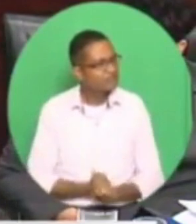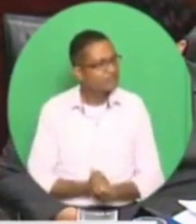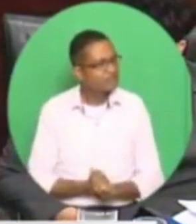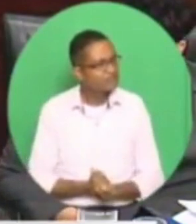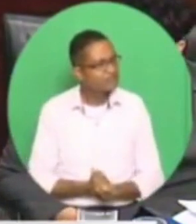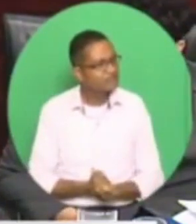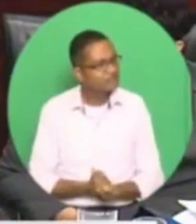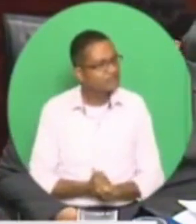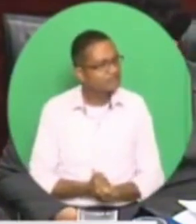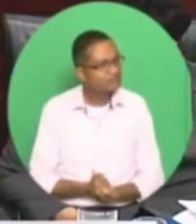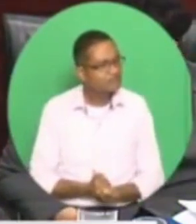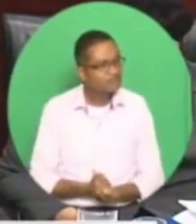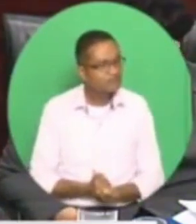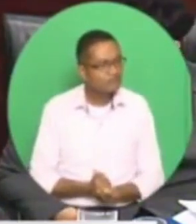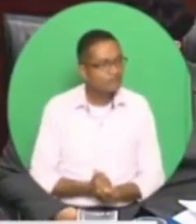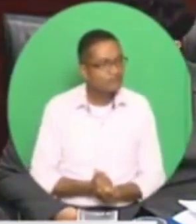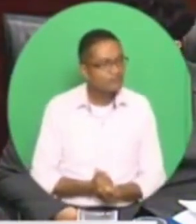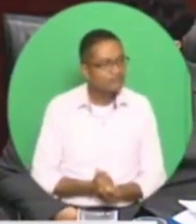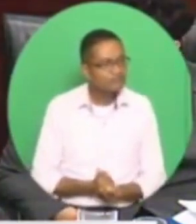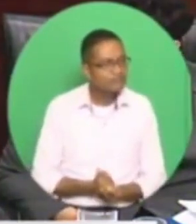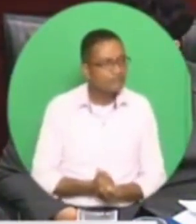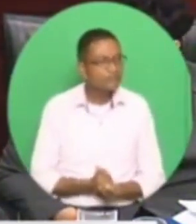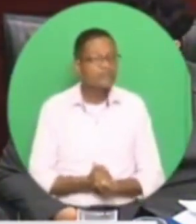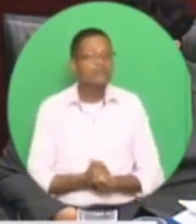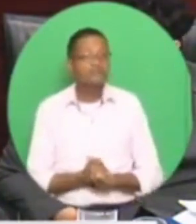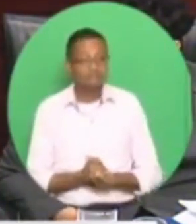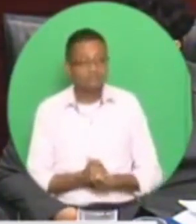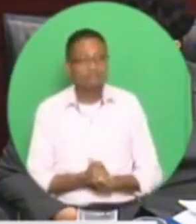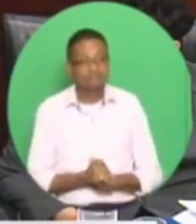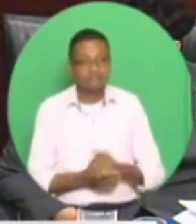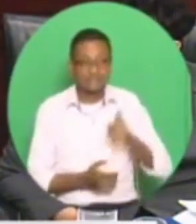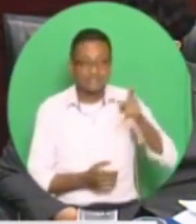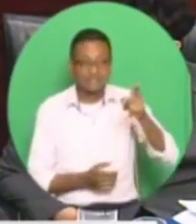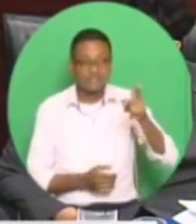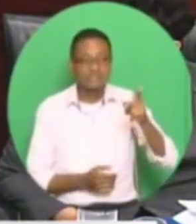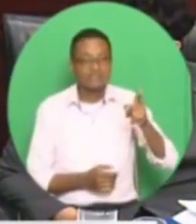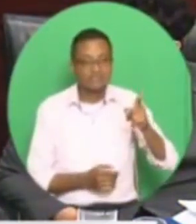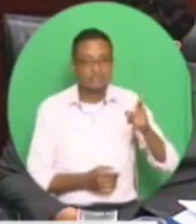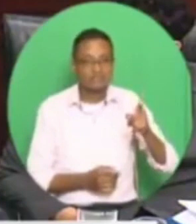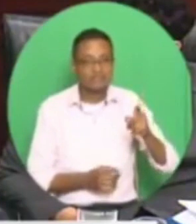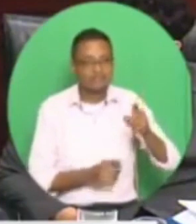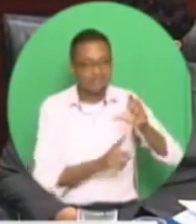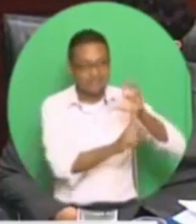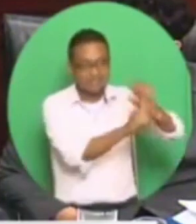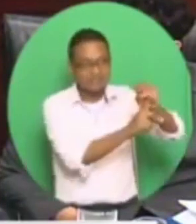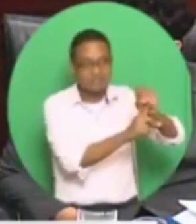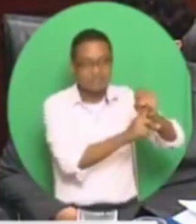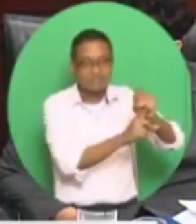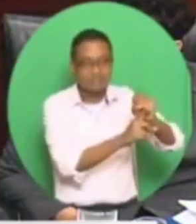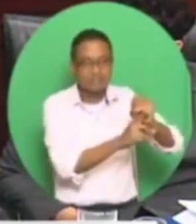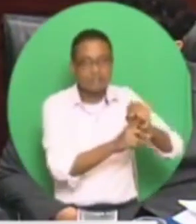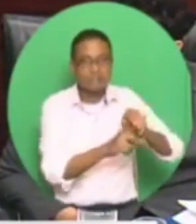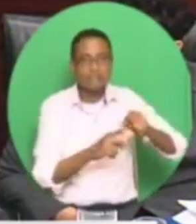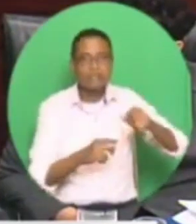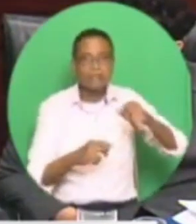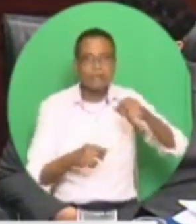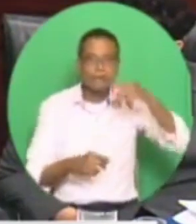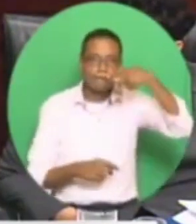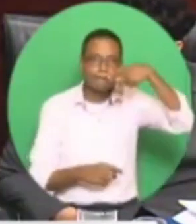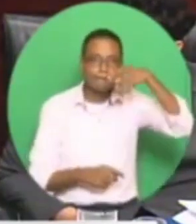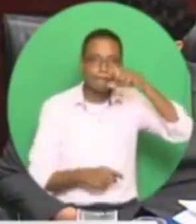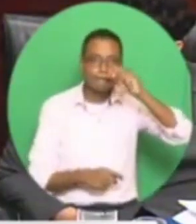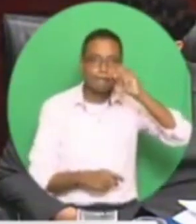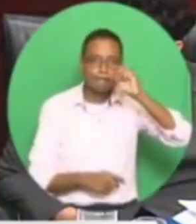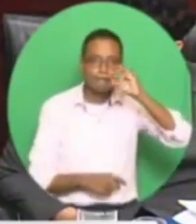Madam so Madam Speaker, he got caught with that. The daily paid, pension for daily paid, we clap, they